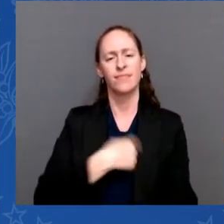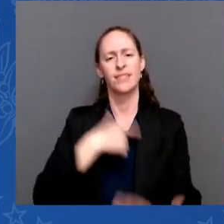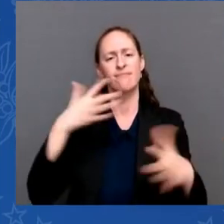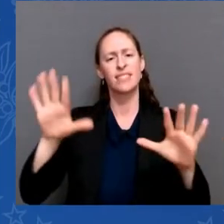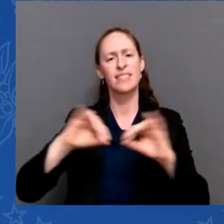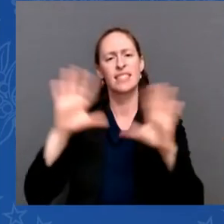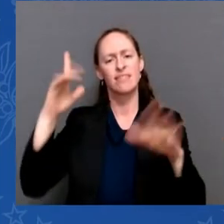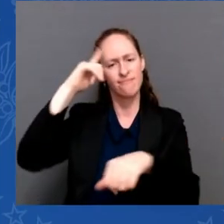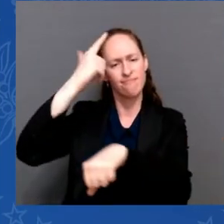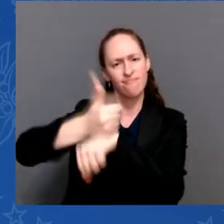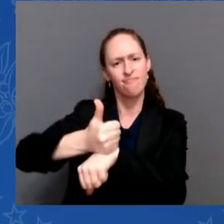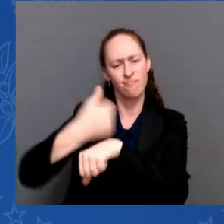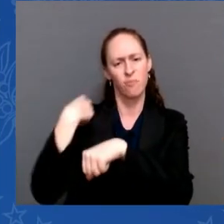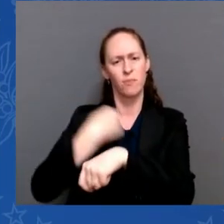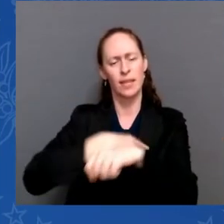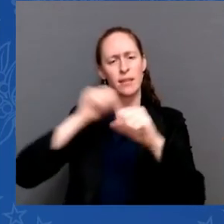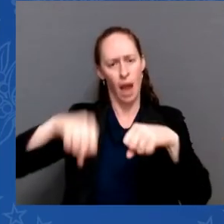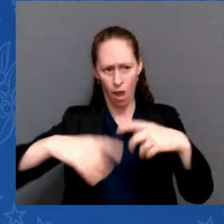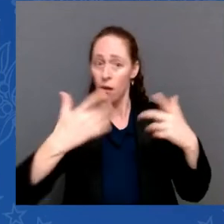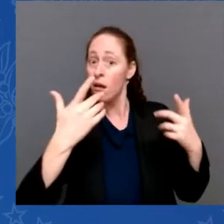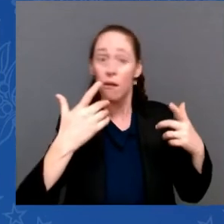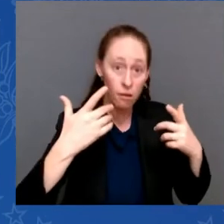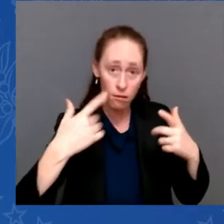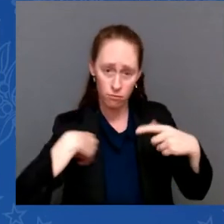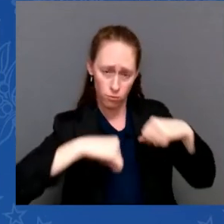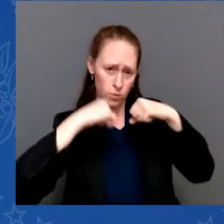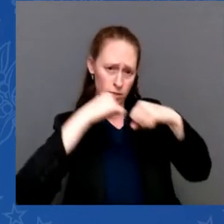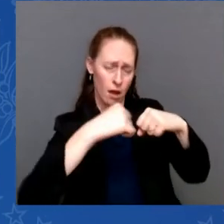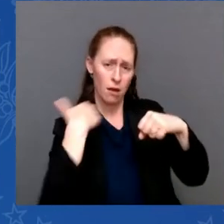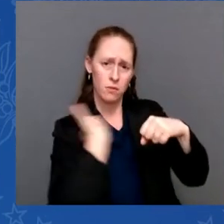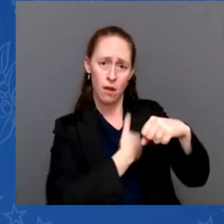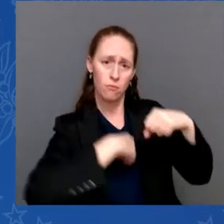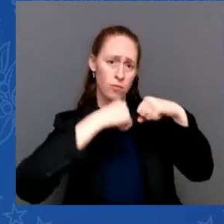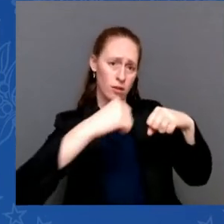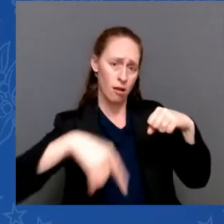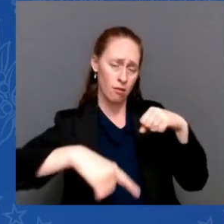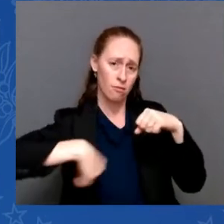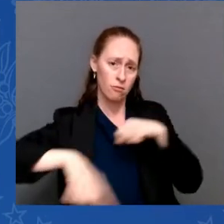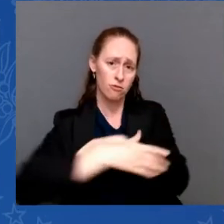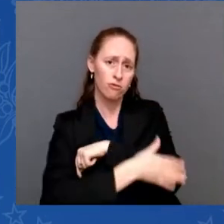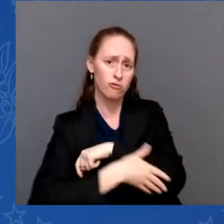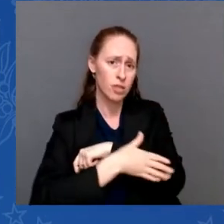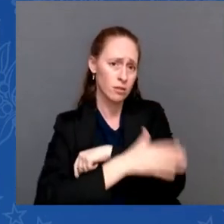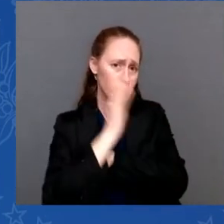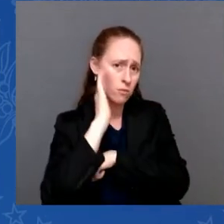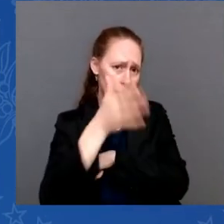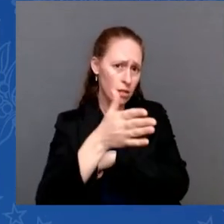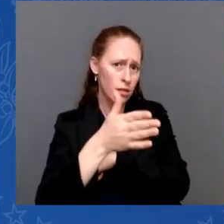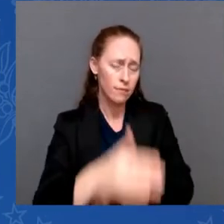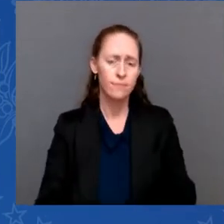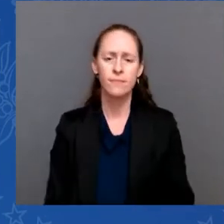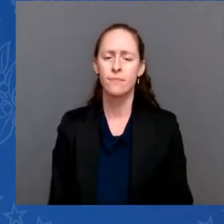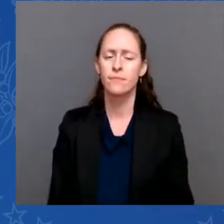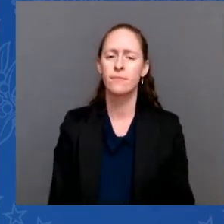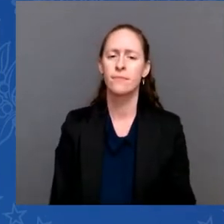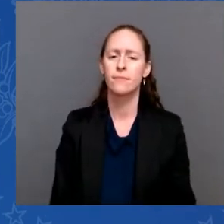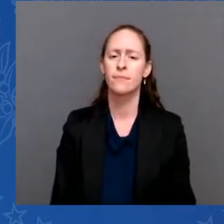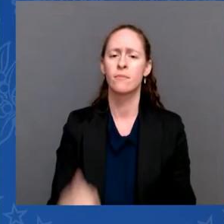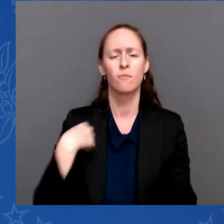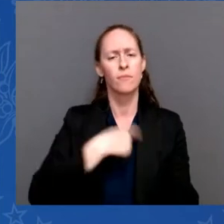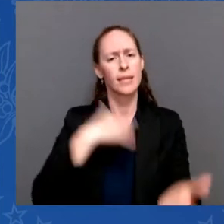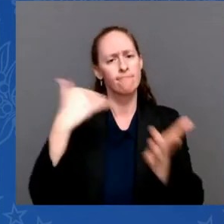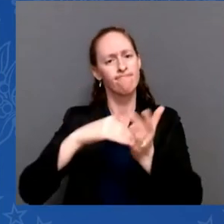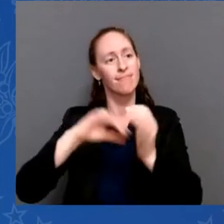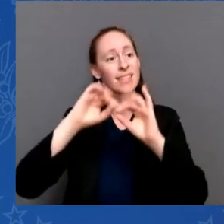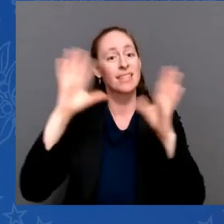harm. You know, we make it clear again tonight that no matter how long it takes,